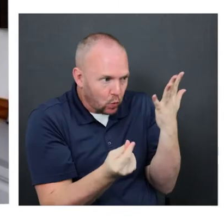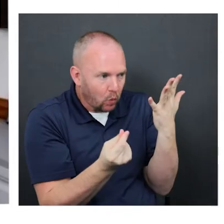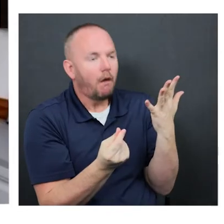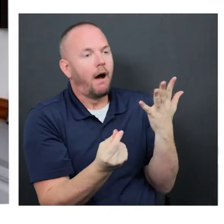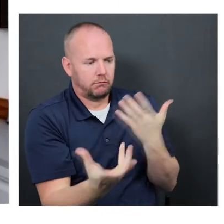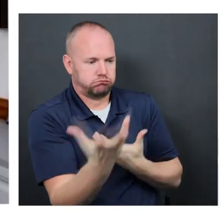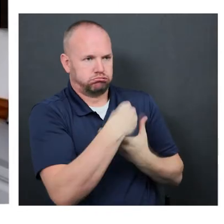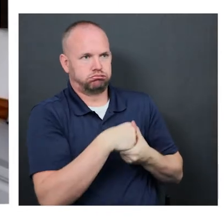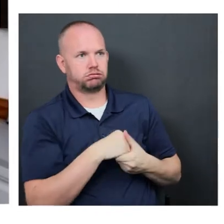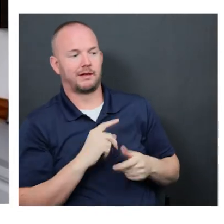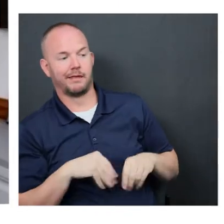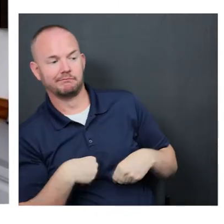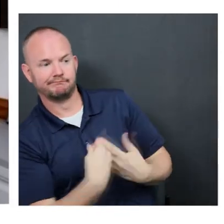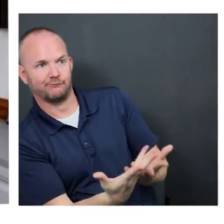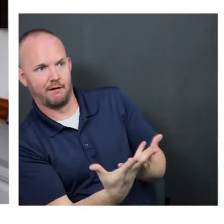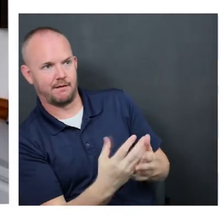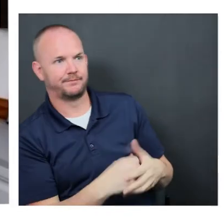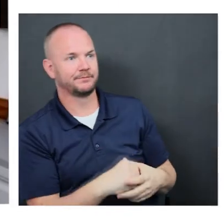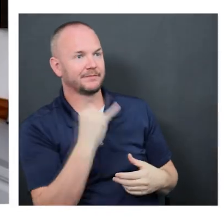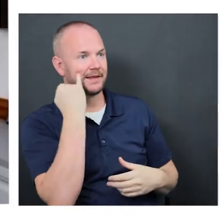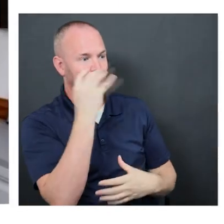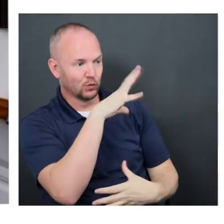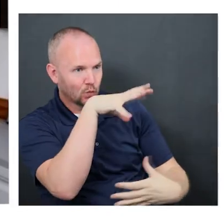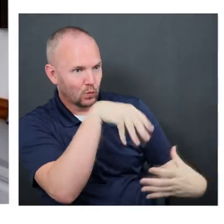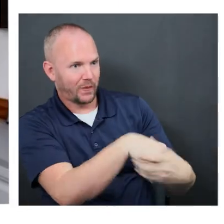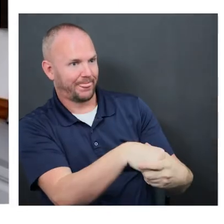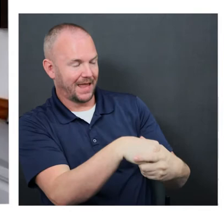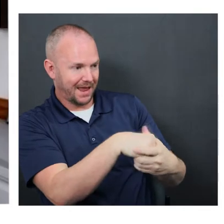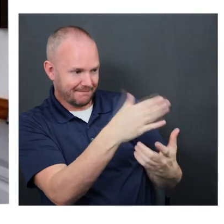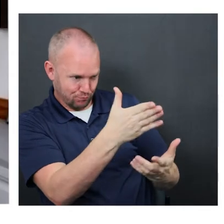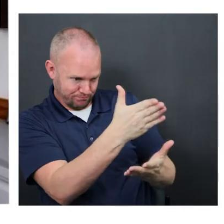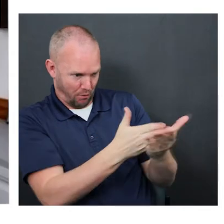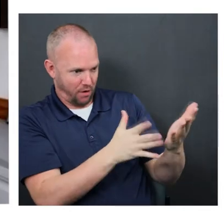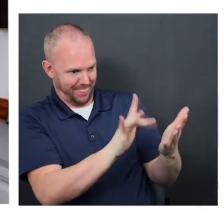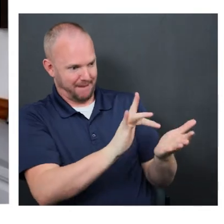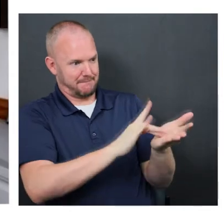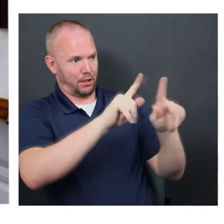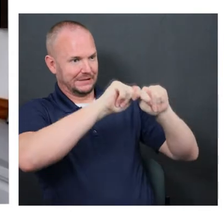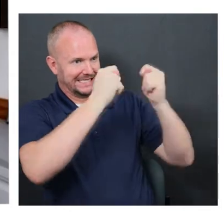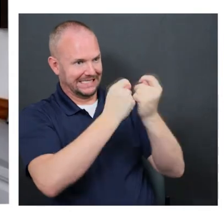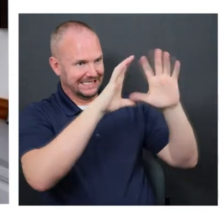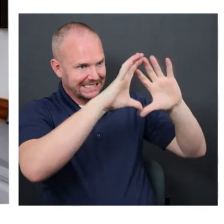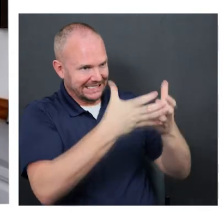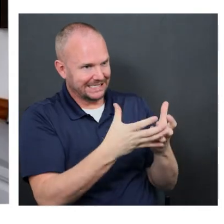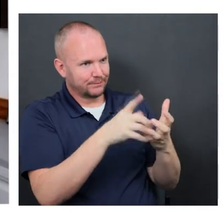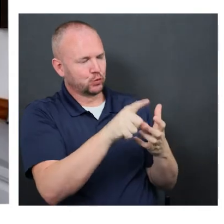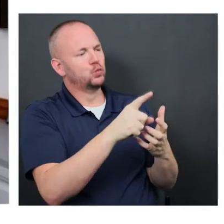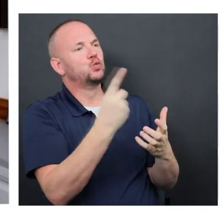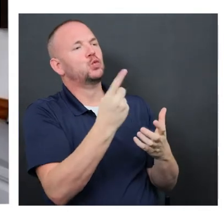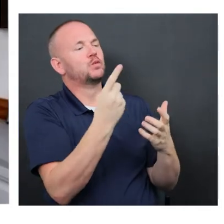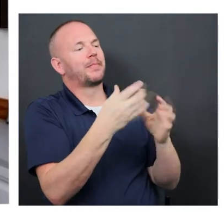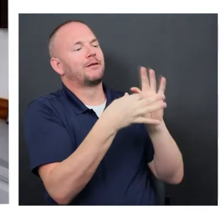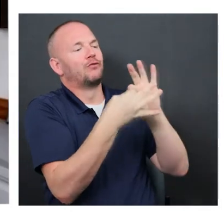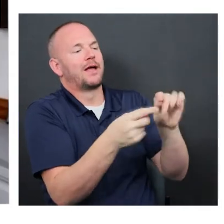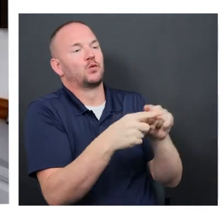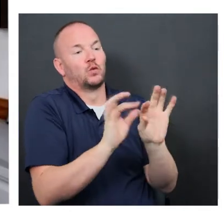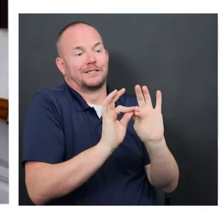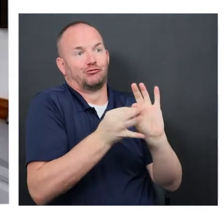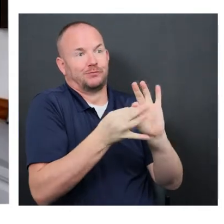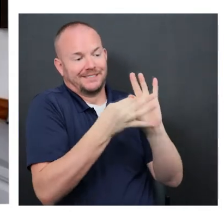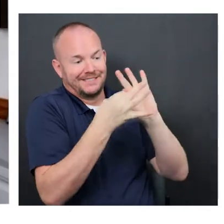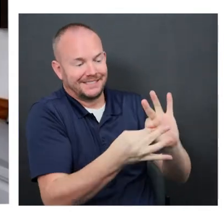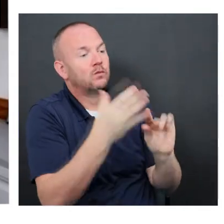sidebar, you know, if you're really part of the team, sometimes you end up doing things that are not really quote interpreter related,